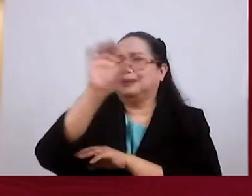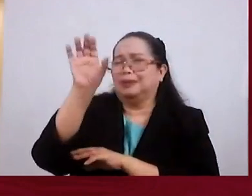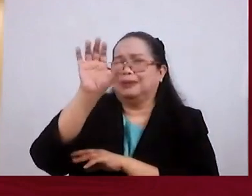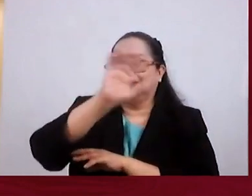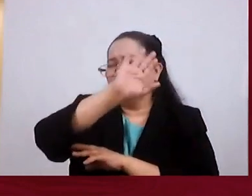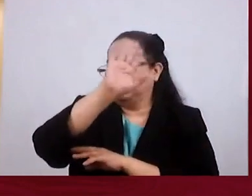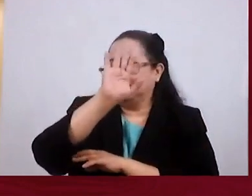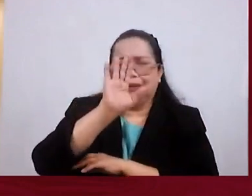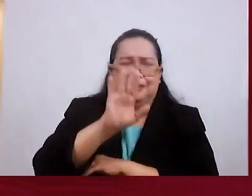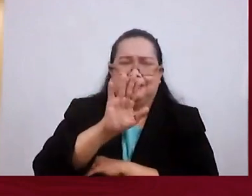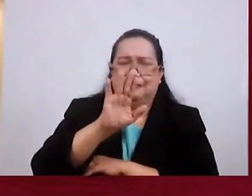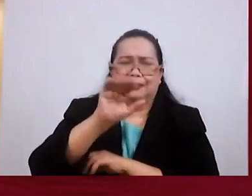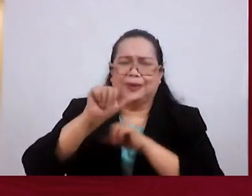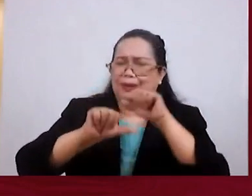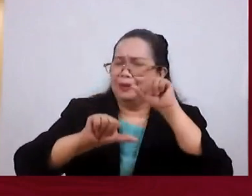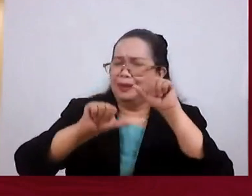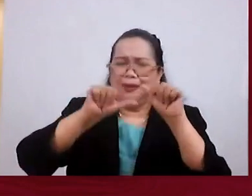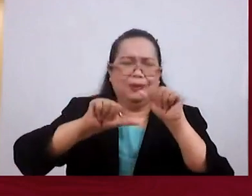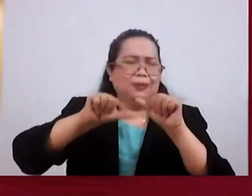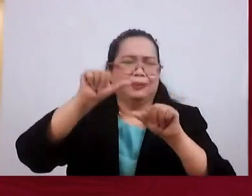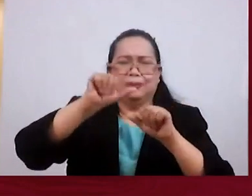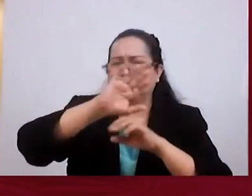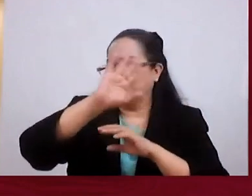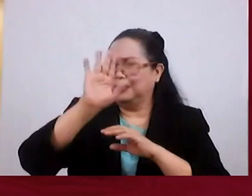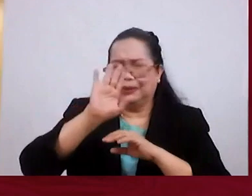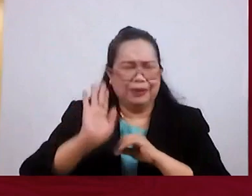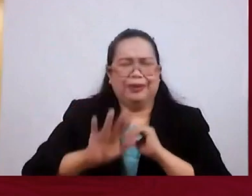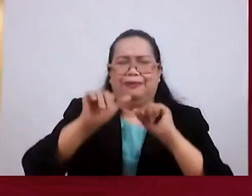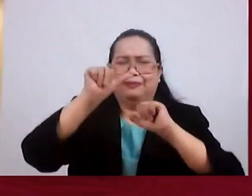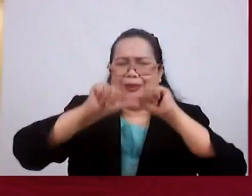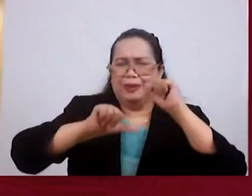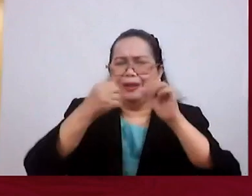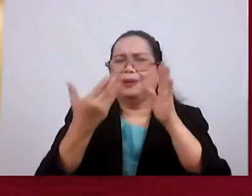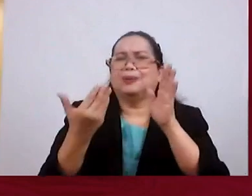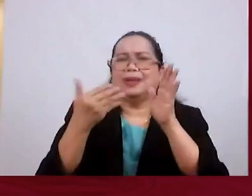Ever Doubt Ever Again